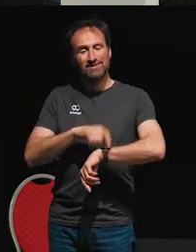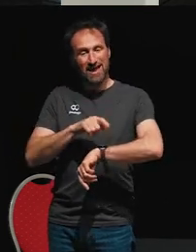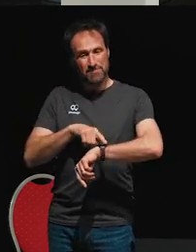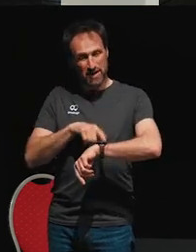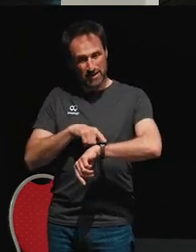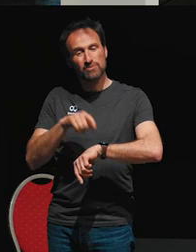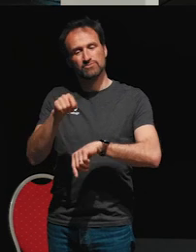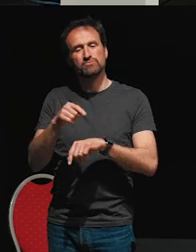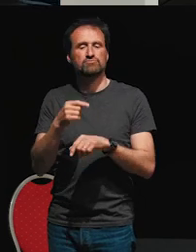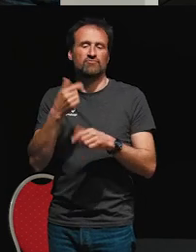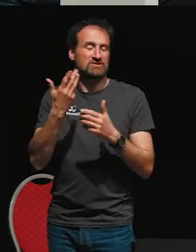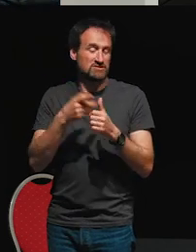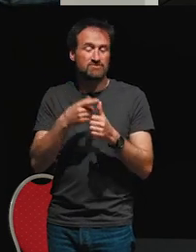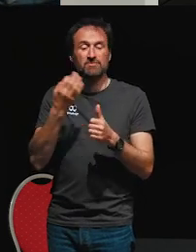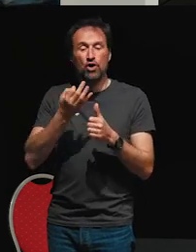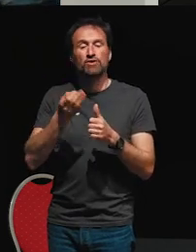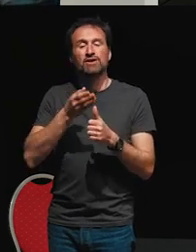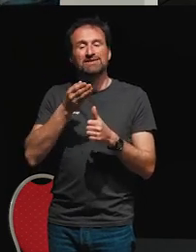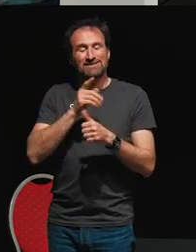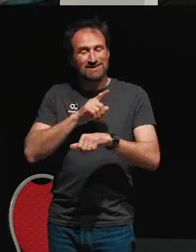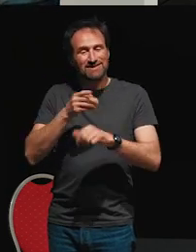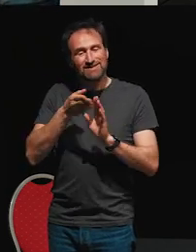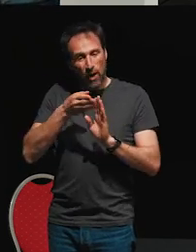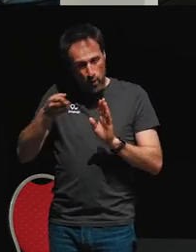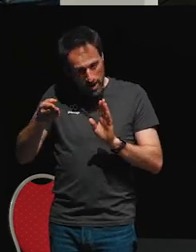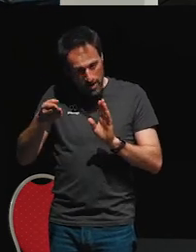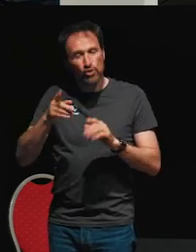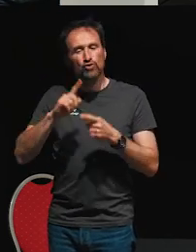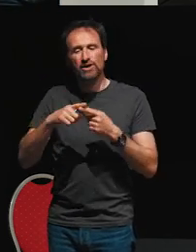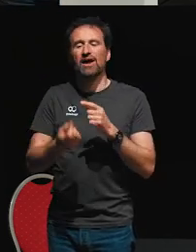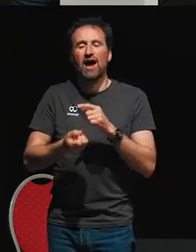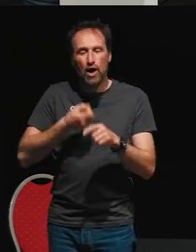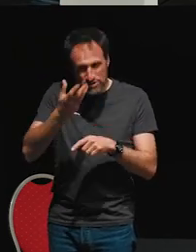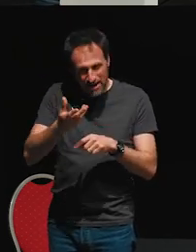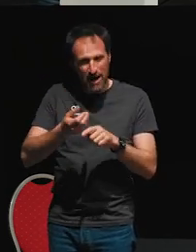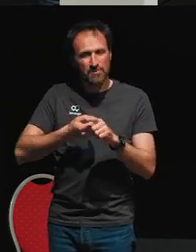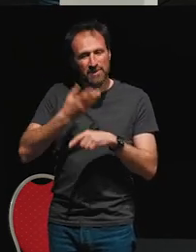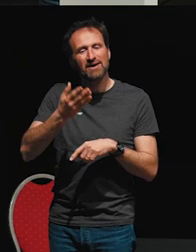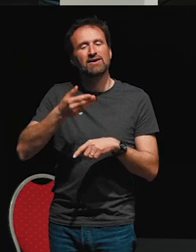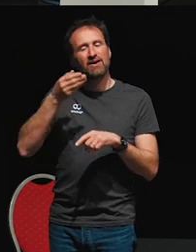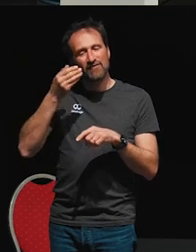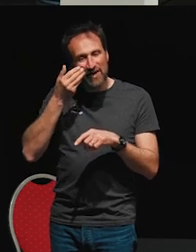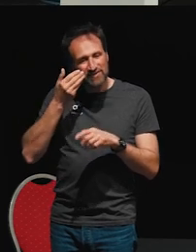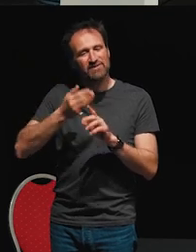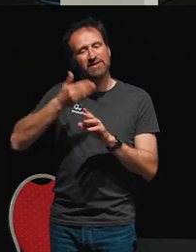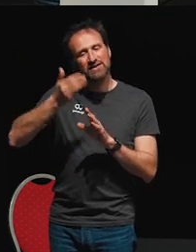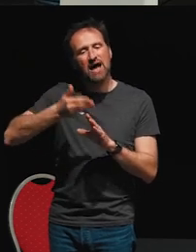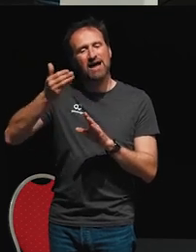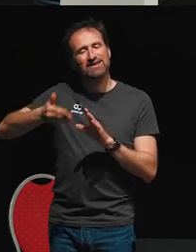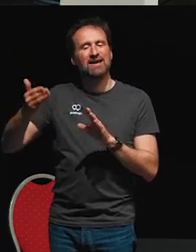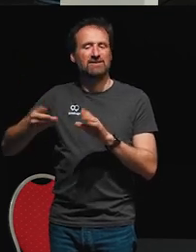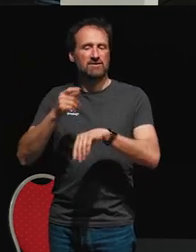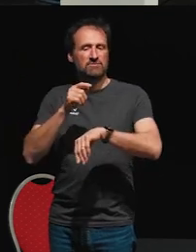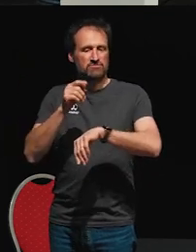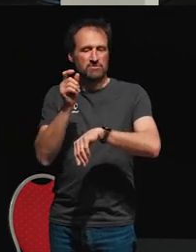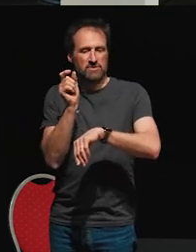argument a duration, and then it emits values every duration. Then the first argument here just tells it when to start, and I want it to start